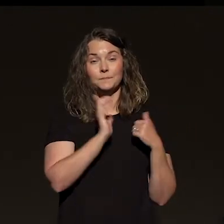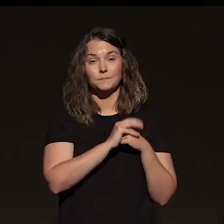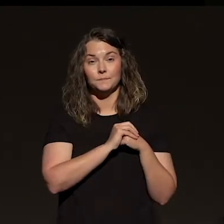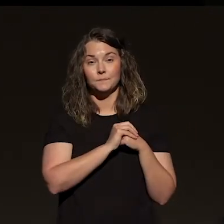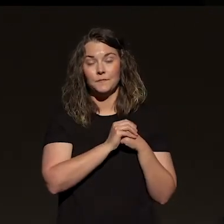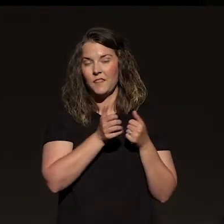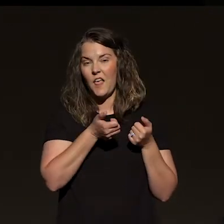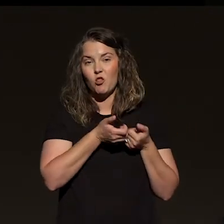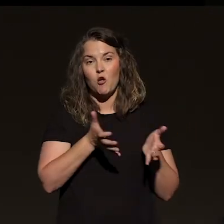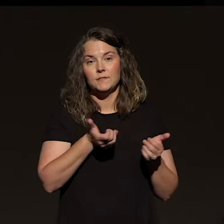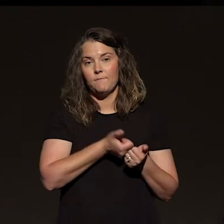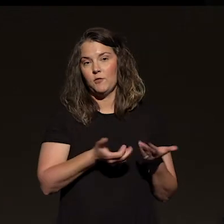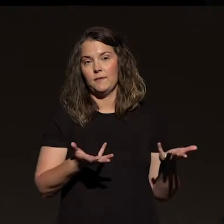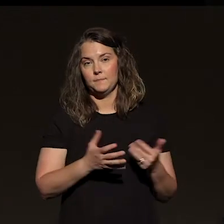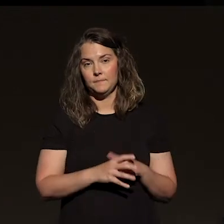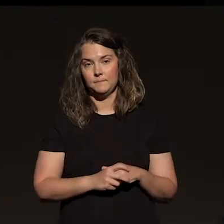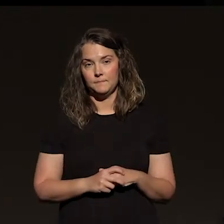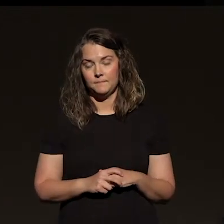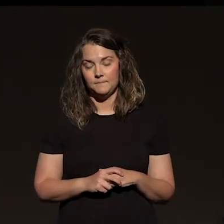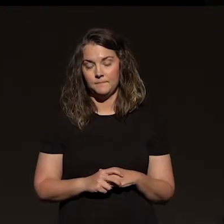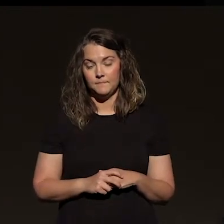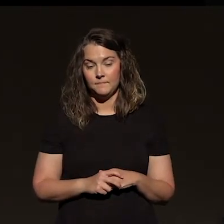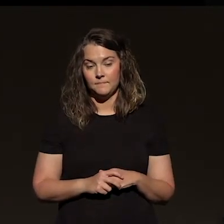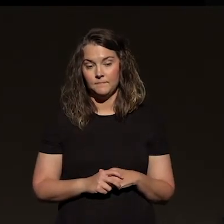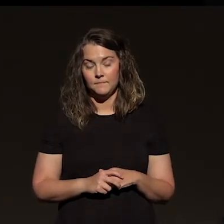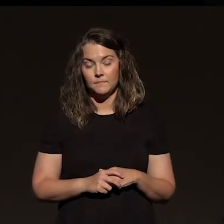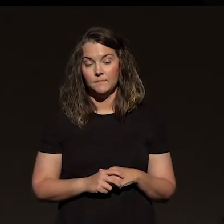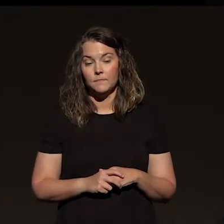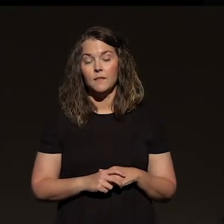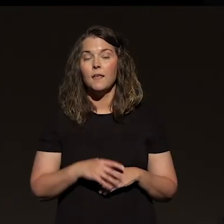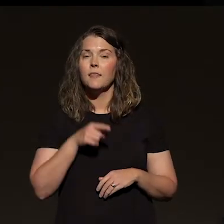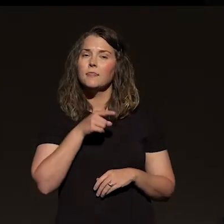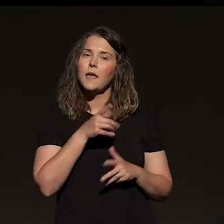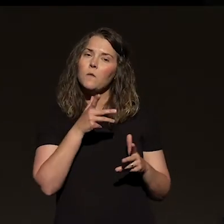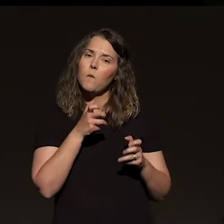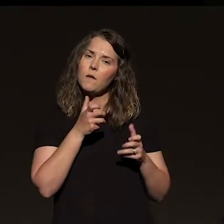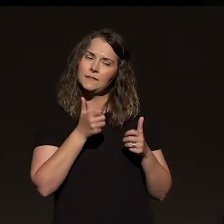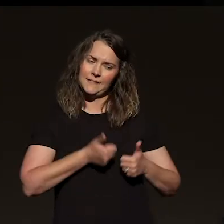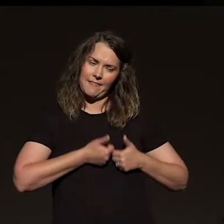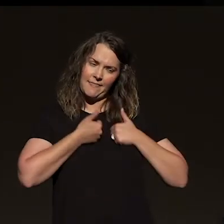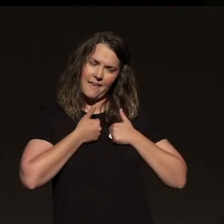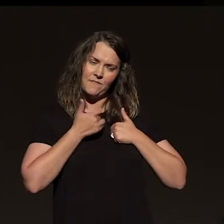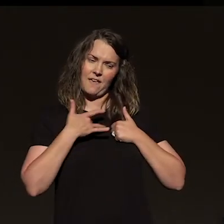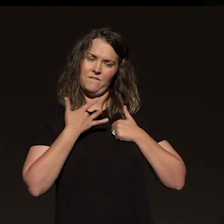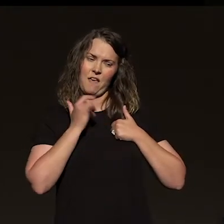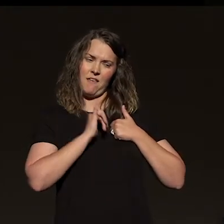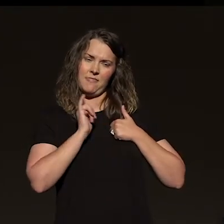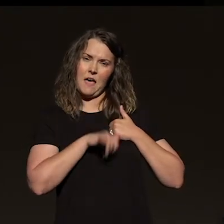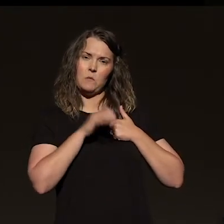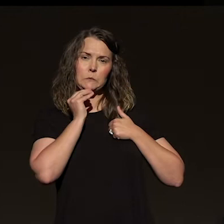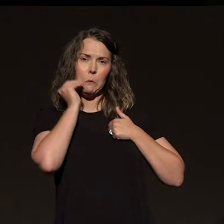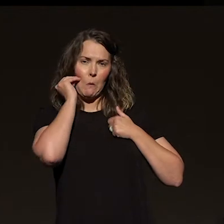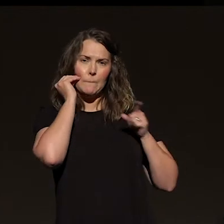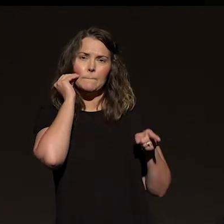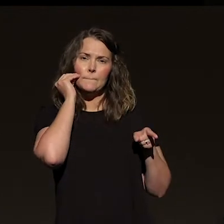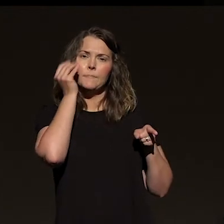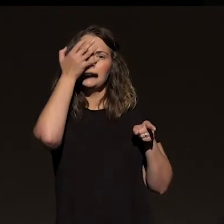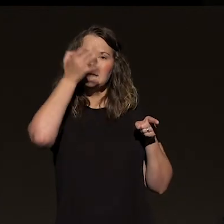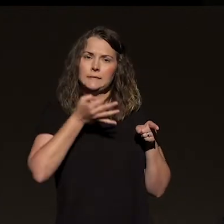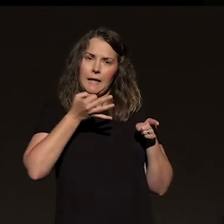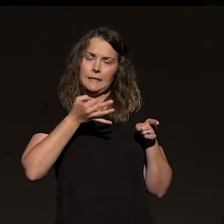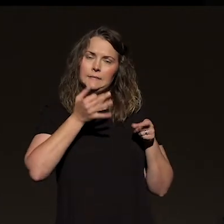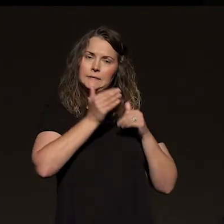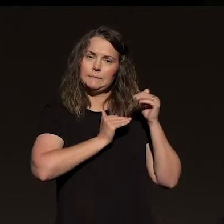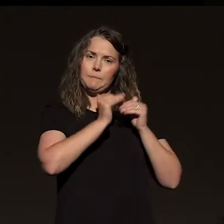lost everything. And yet because they wanted to live there, they felt like that was home, they made a decision to